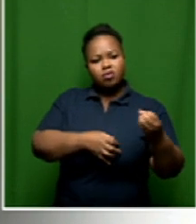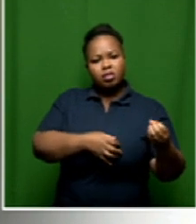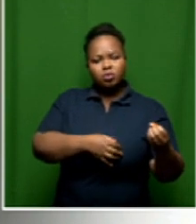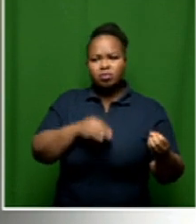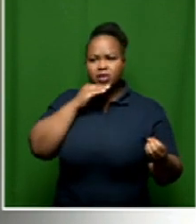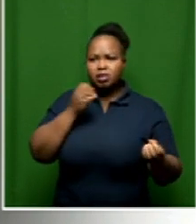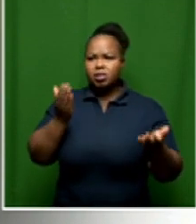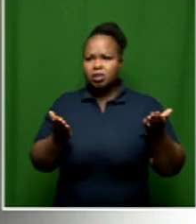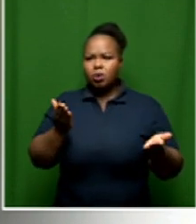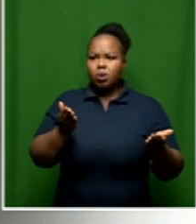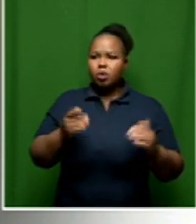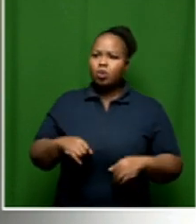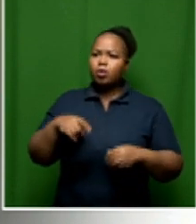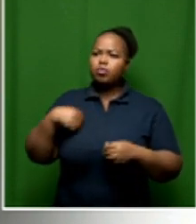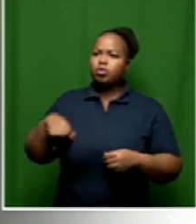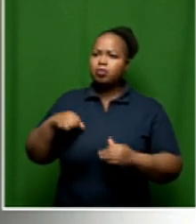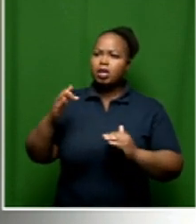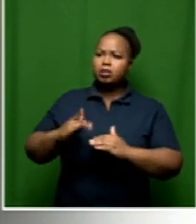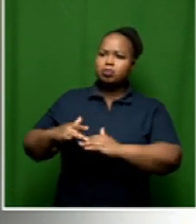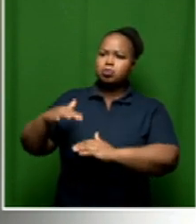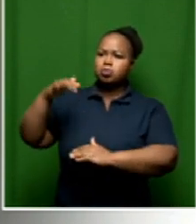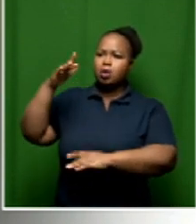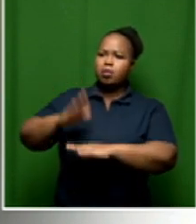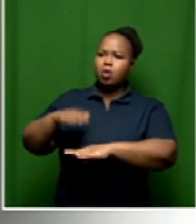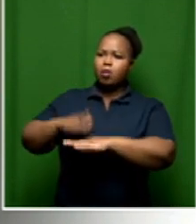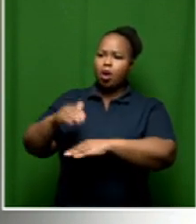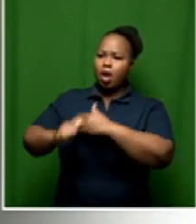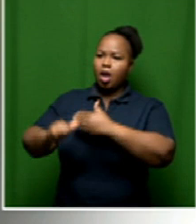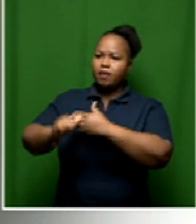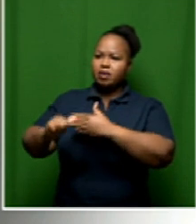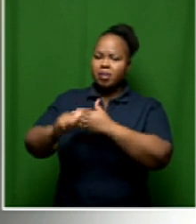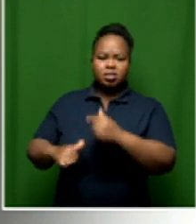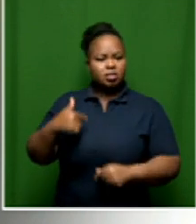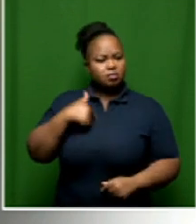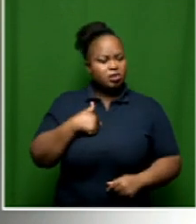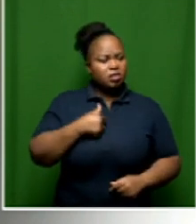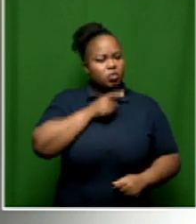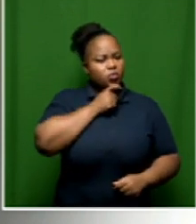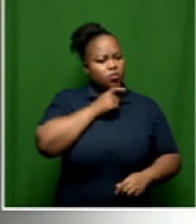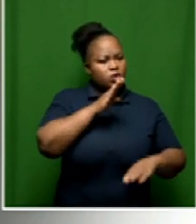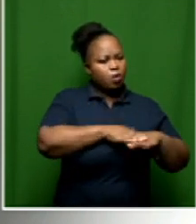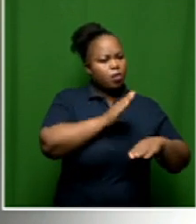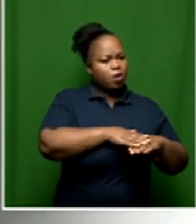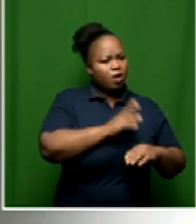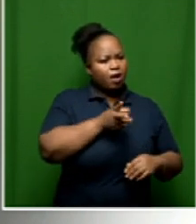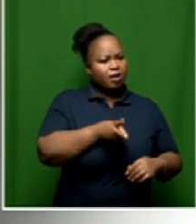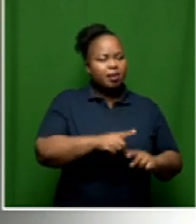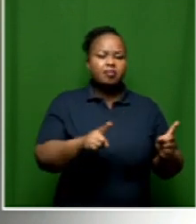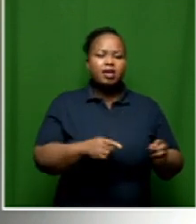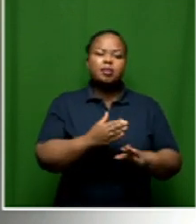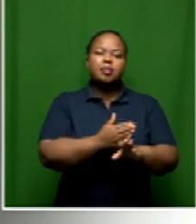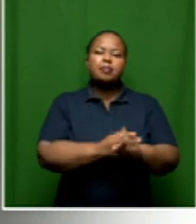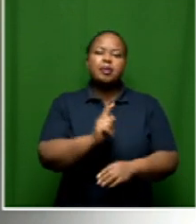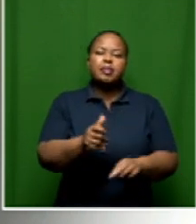the municipality will always grow, the high consumption I've used more than I wanted to use. But if I had a prepaid